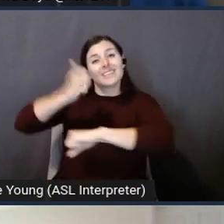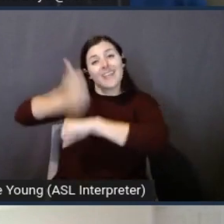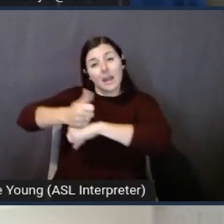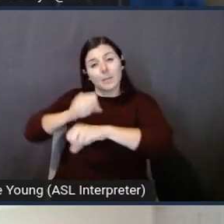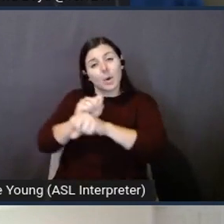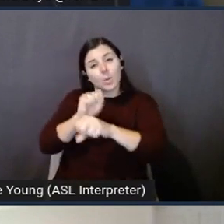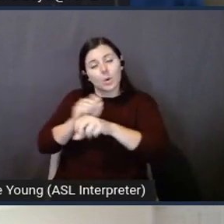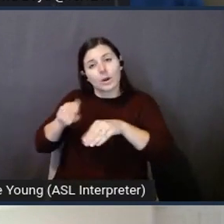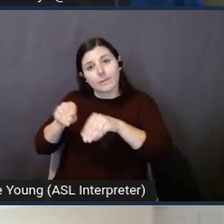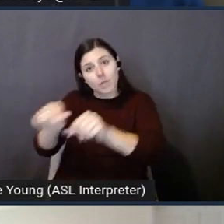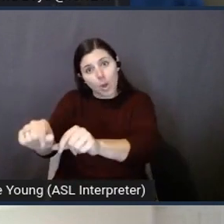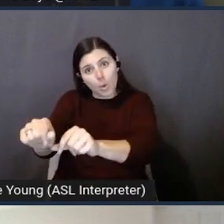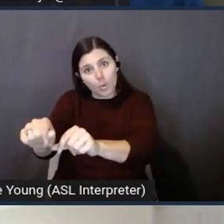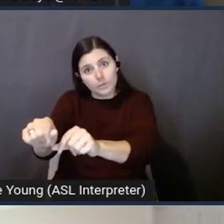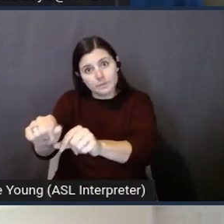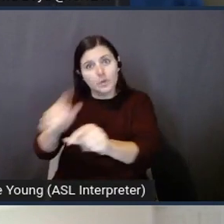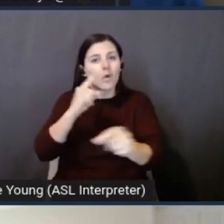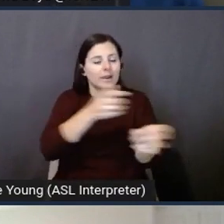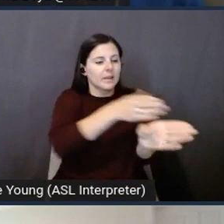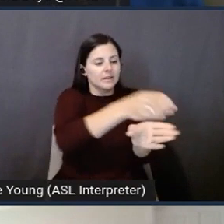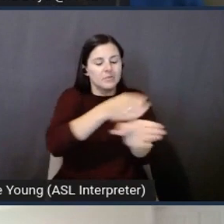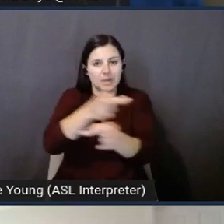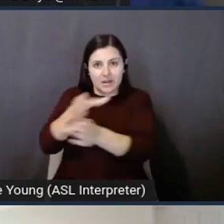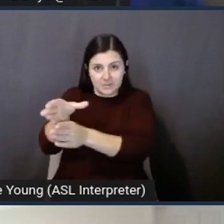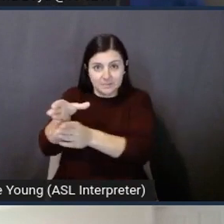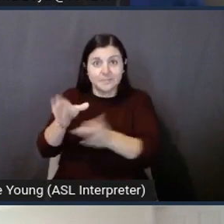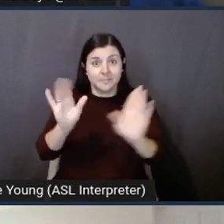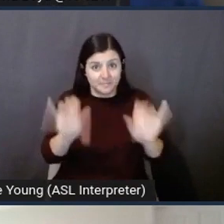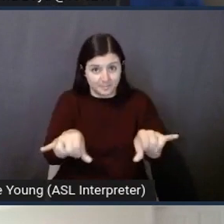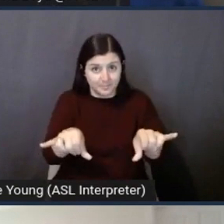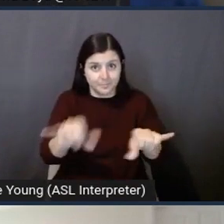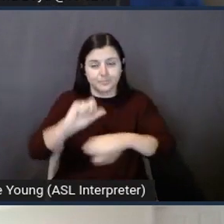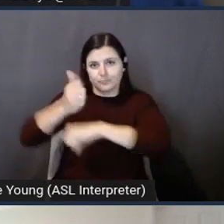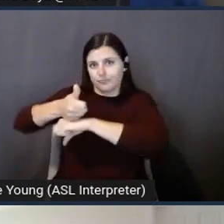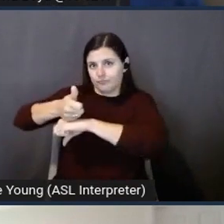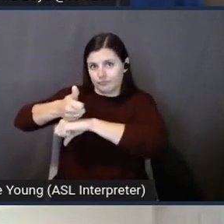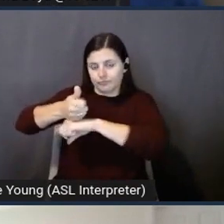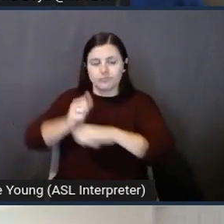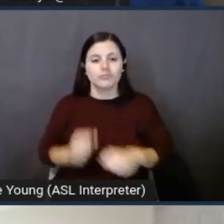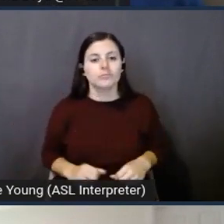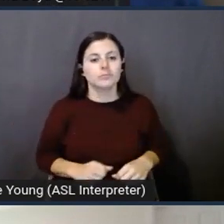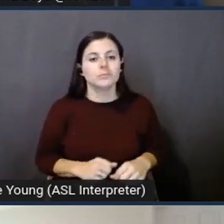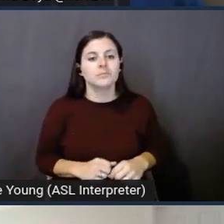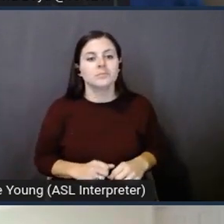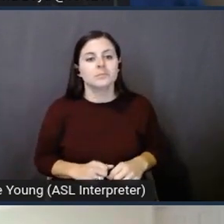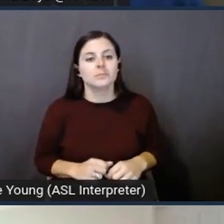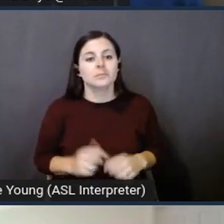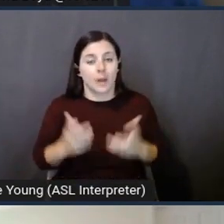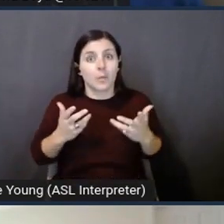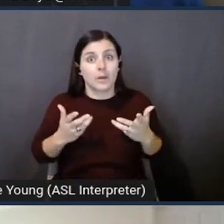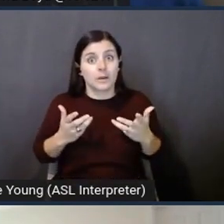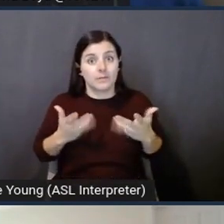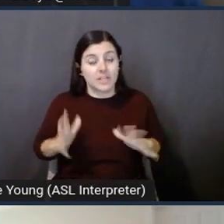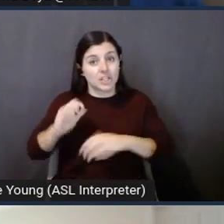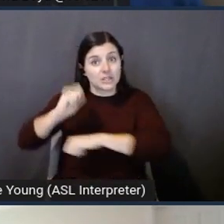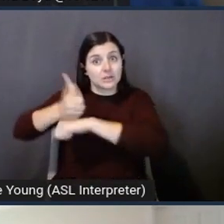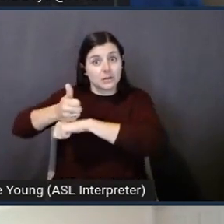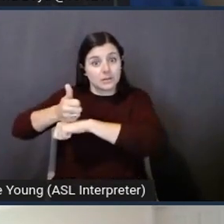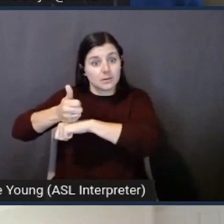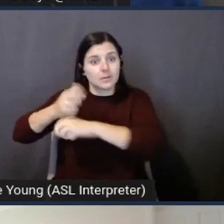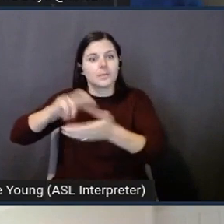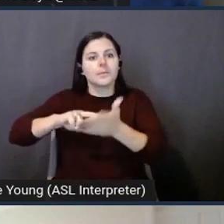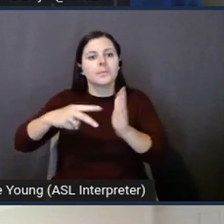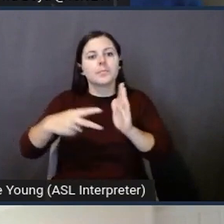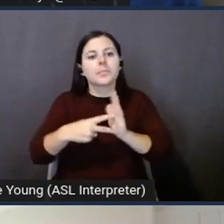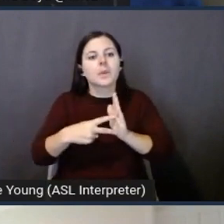and go from there. So that's number one is that's what you do, which you can see here. Once you do that, then it's a simple case